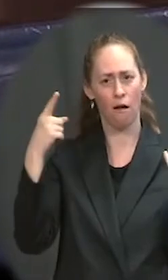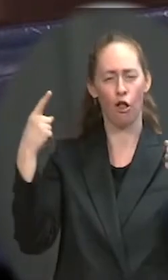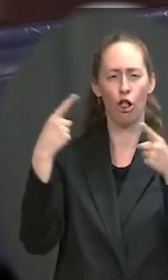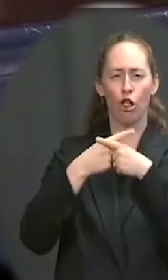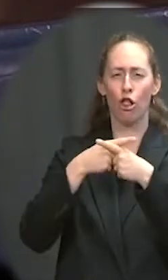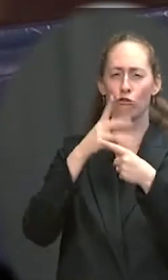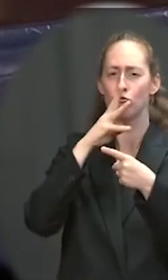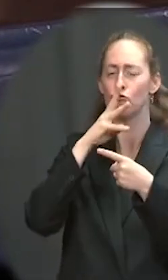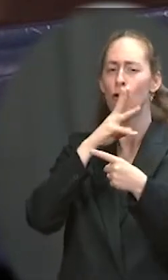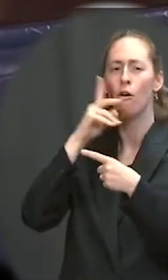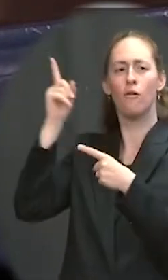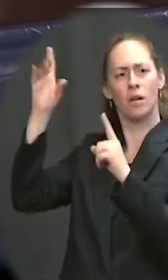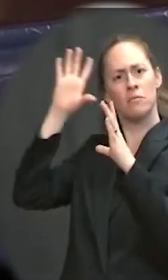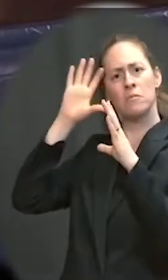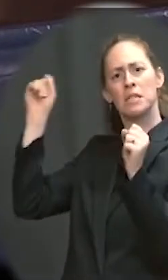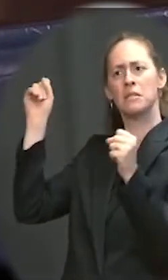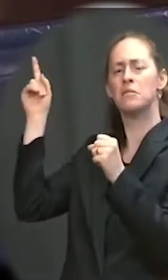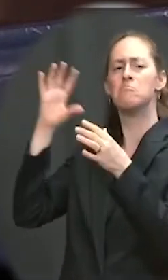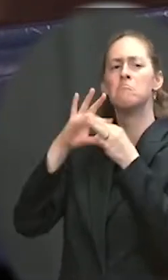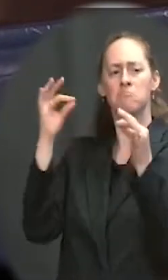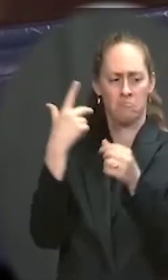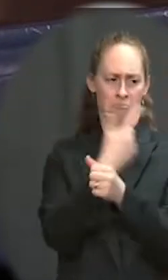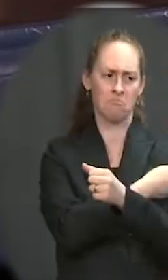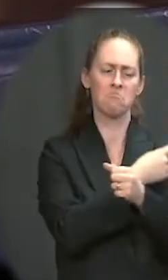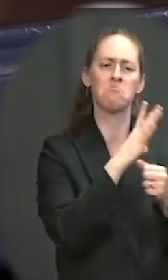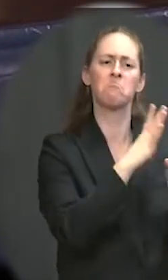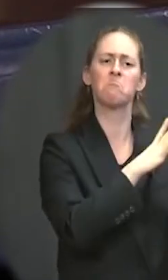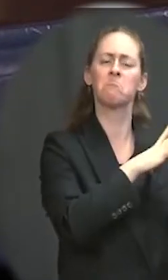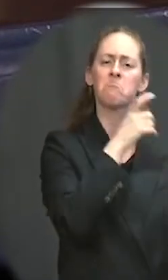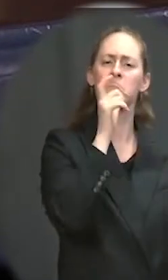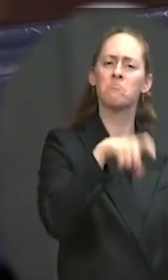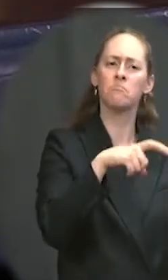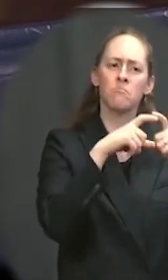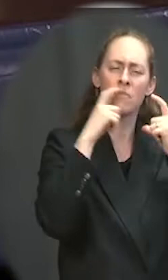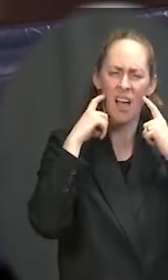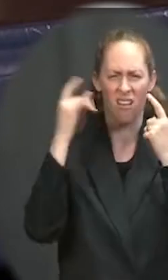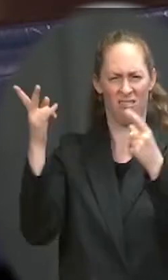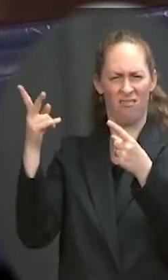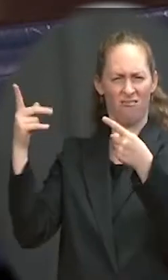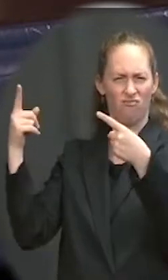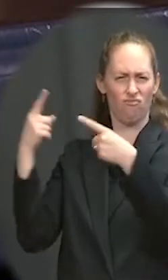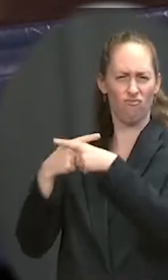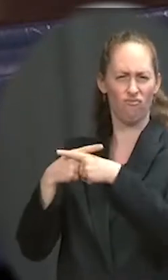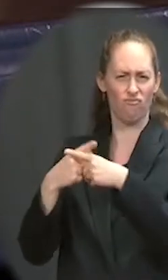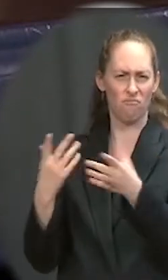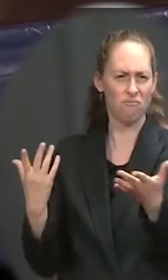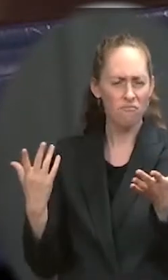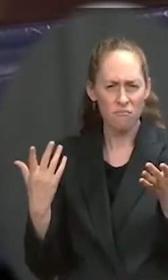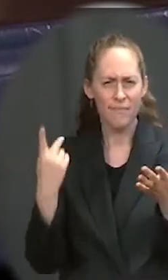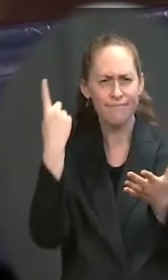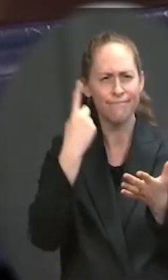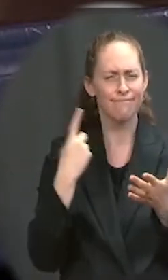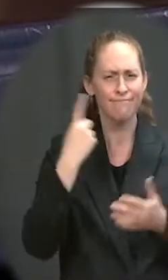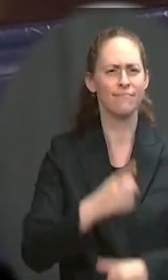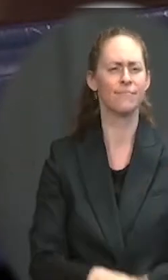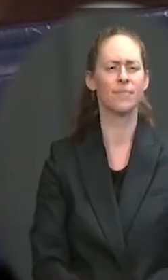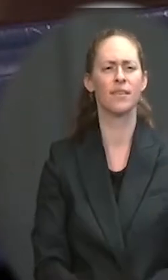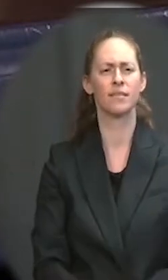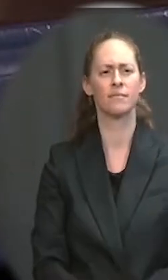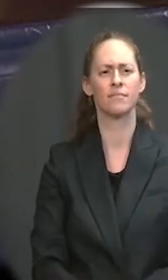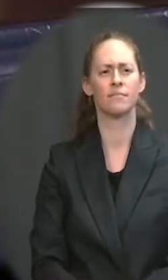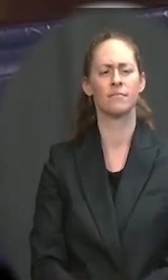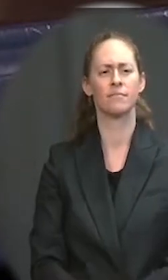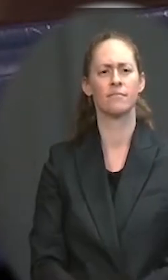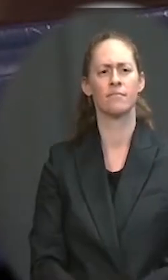guidance that vaccinated adults don't have to wear masks outside? And also, Dr. Fauci suggested that it may change as the science becomes